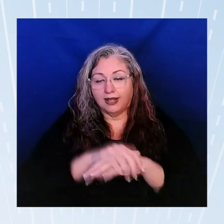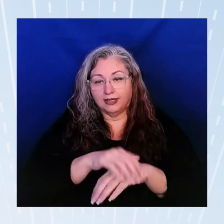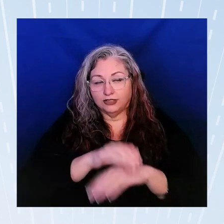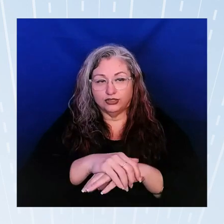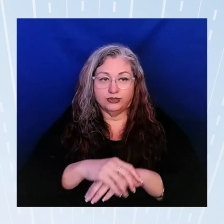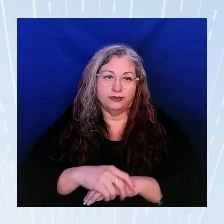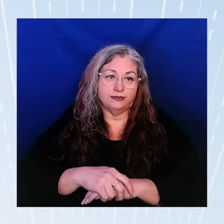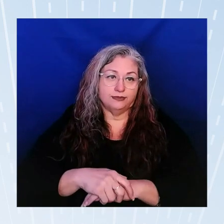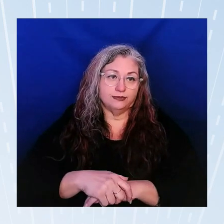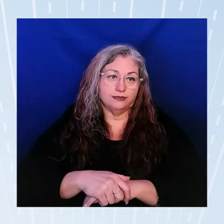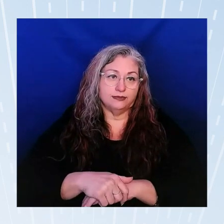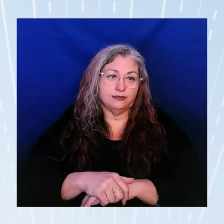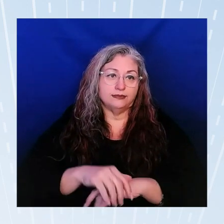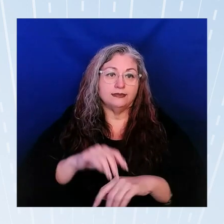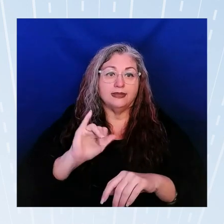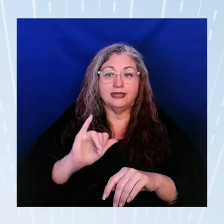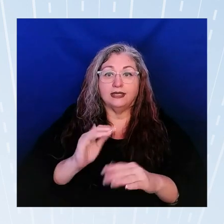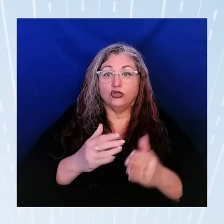here's our recommendation